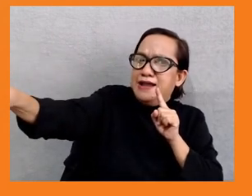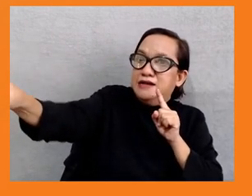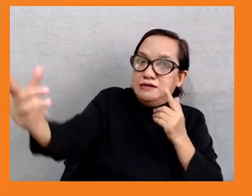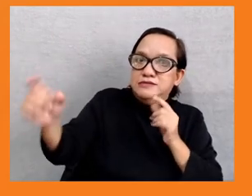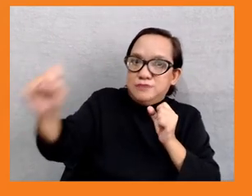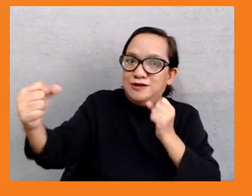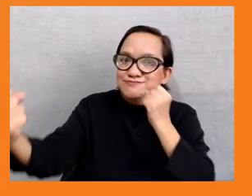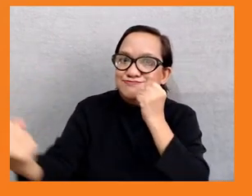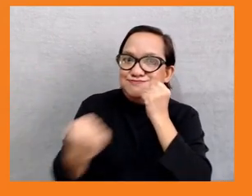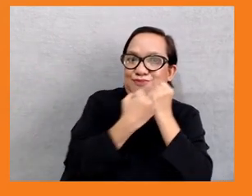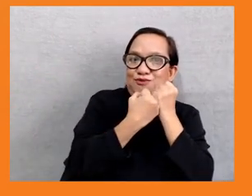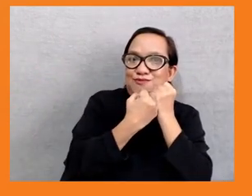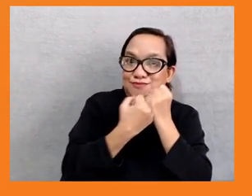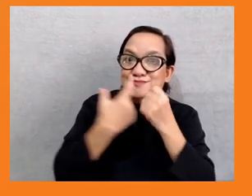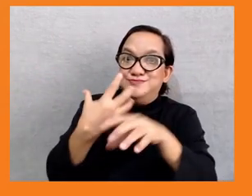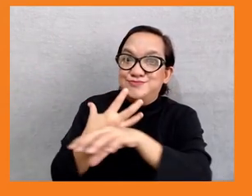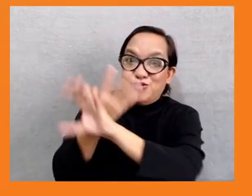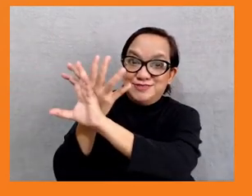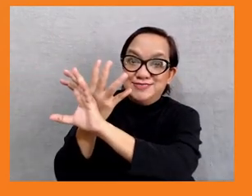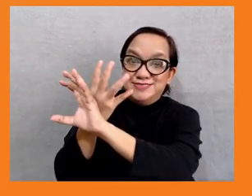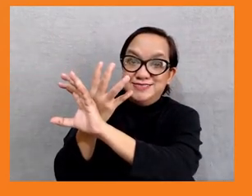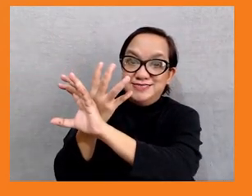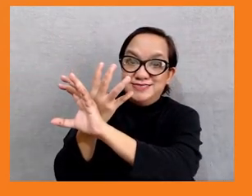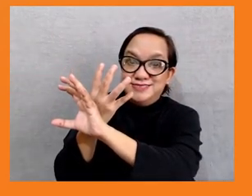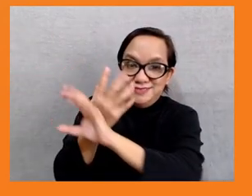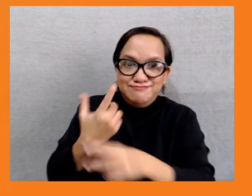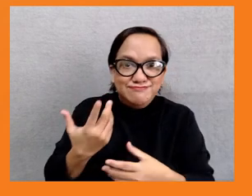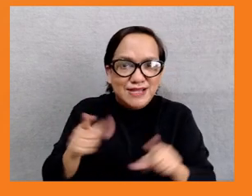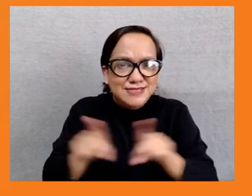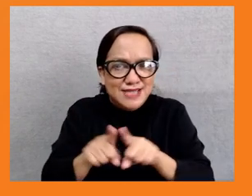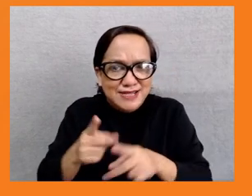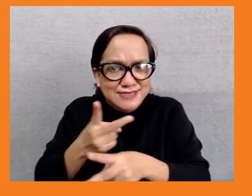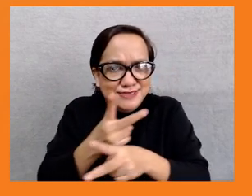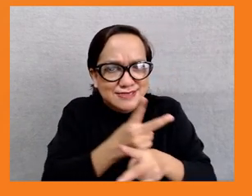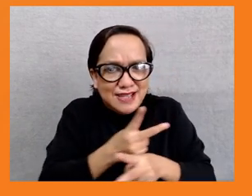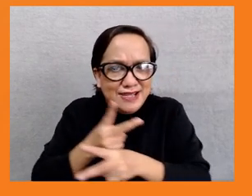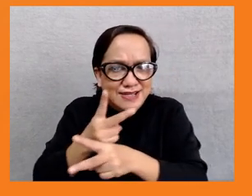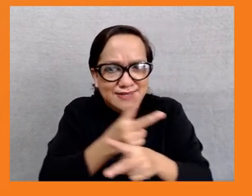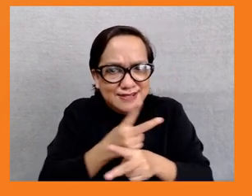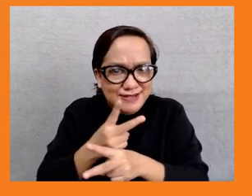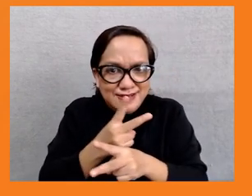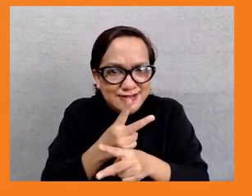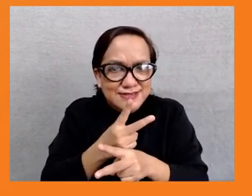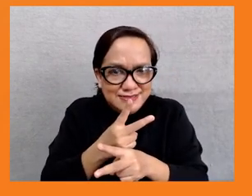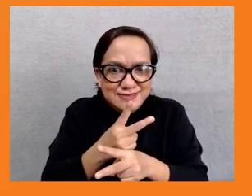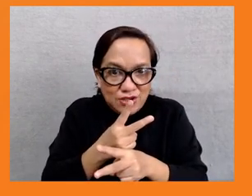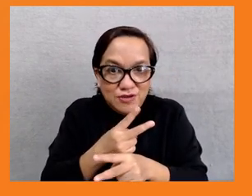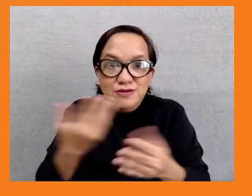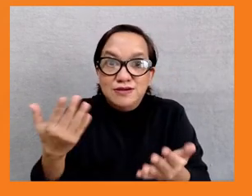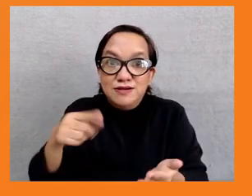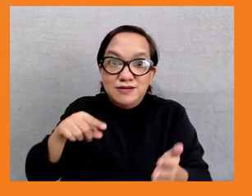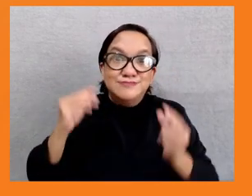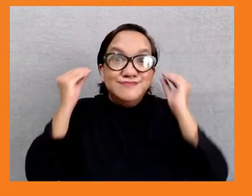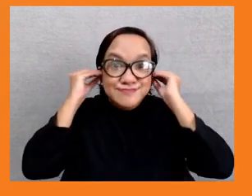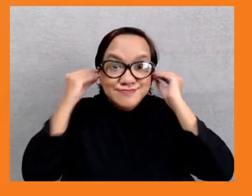telemedicine to reach remote areas, etc. And so this is a key part of what we're trying to do to promote inclusivity since the